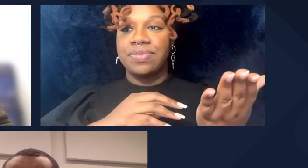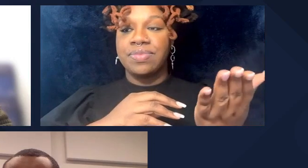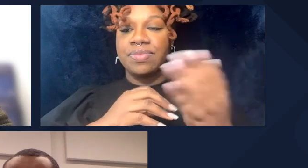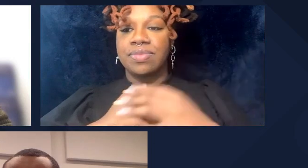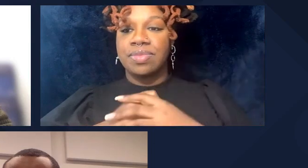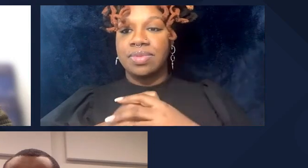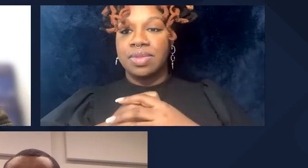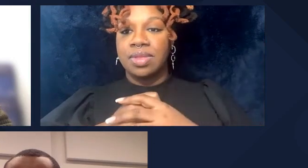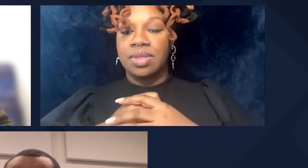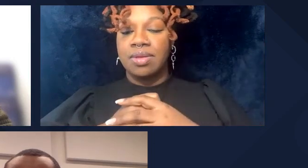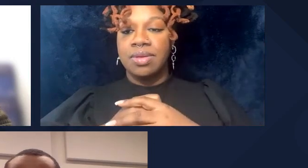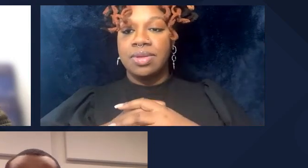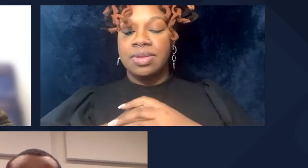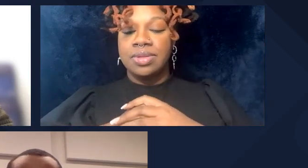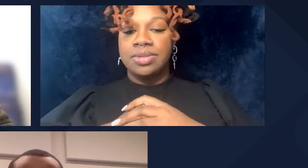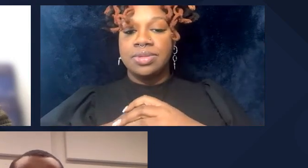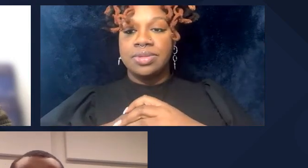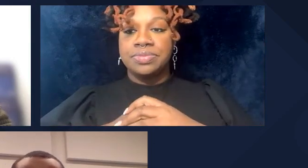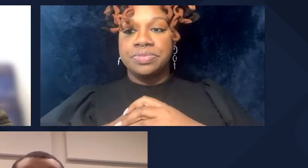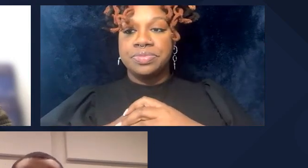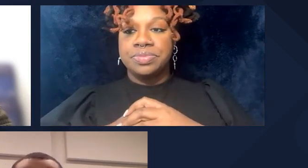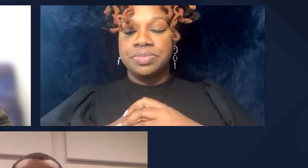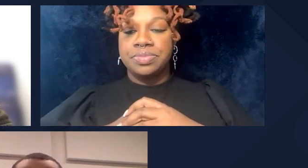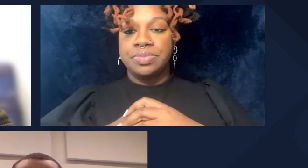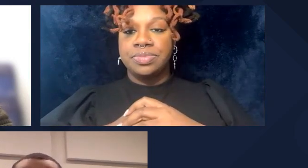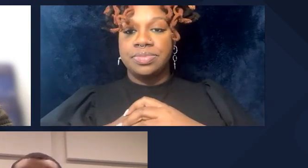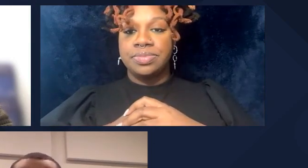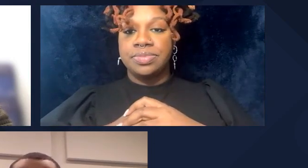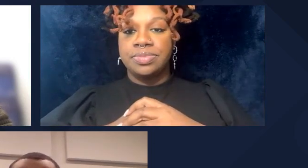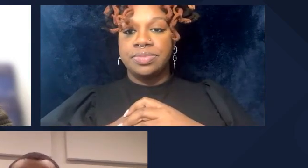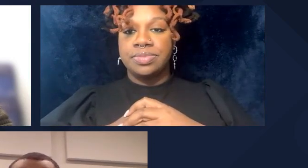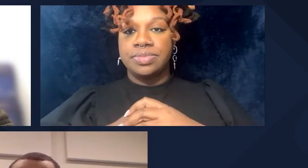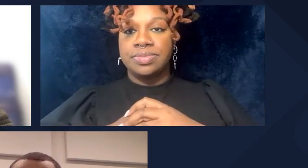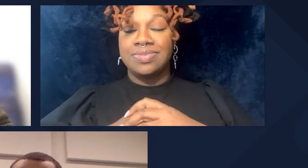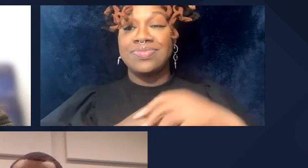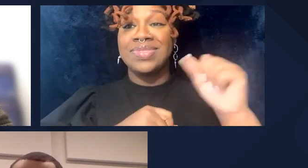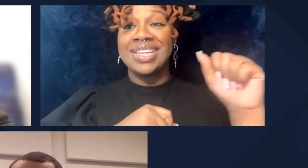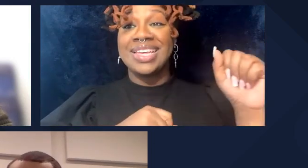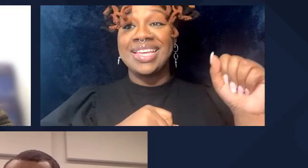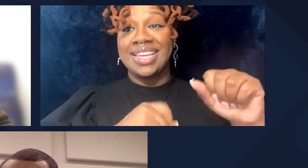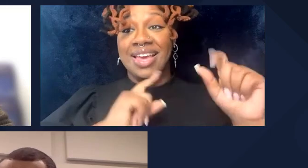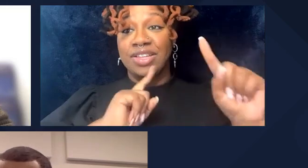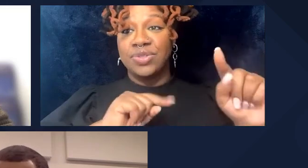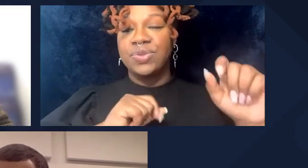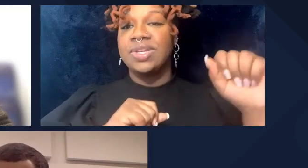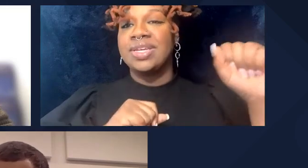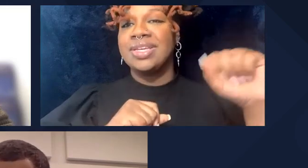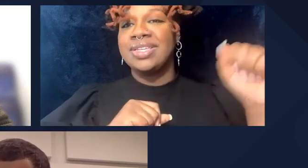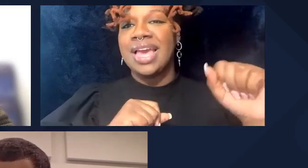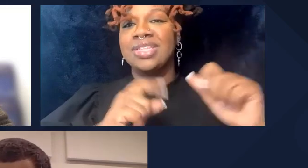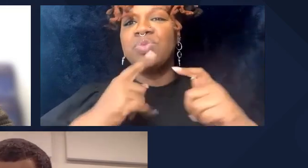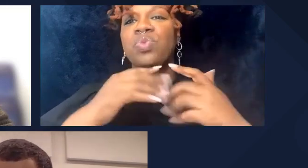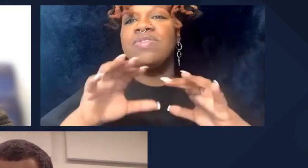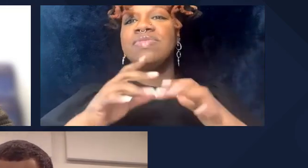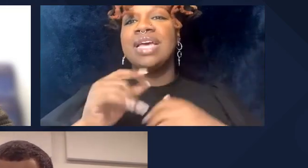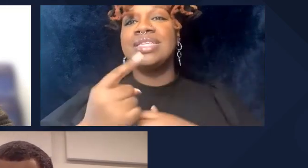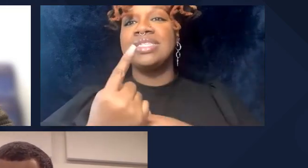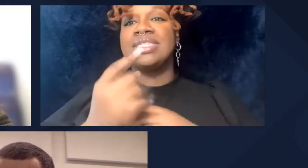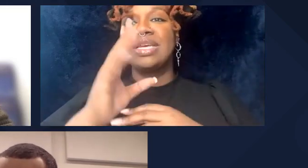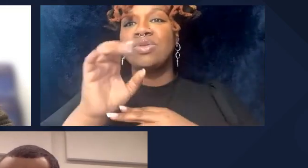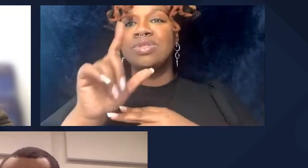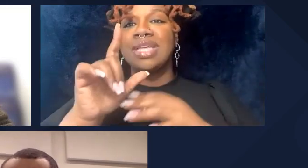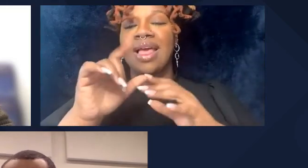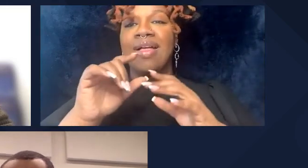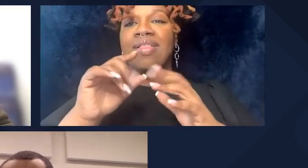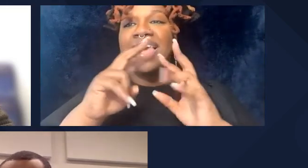seek to zero in on key populations yeah so we've done single cell analysis I just couldn't share